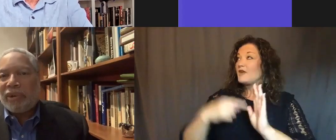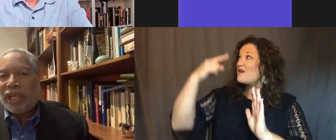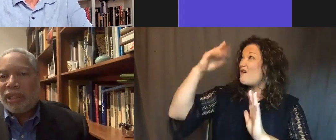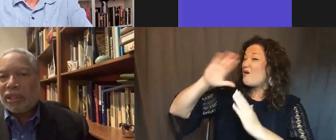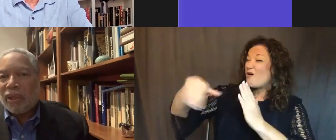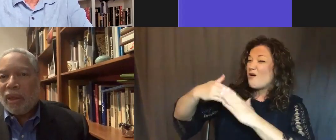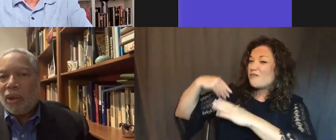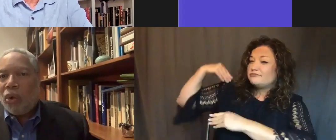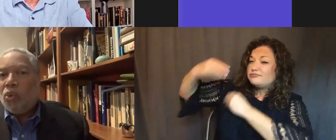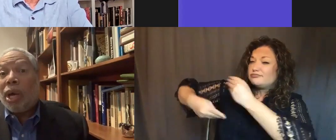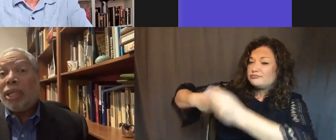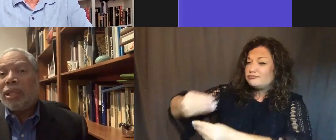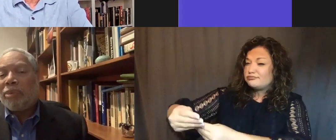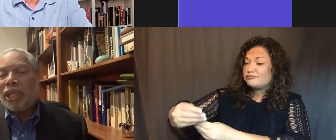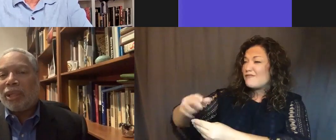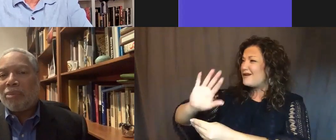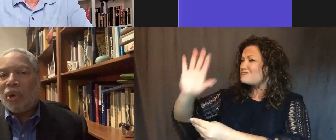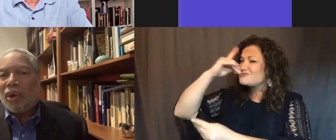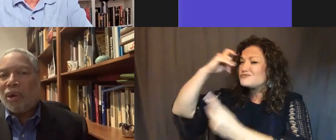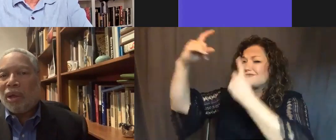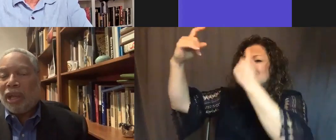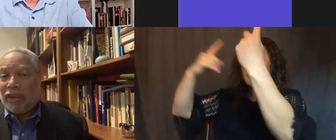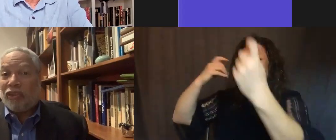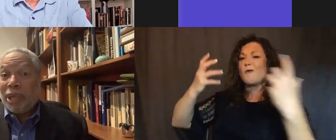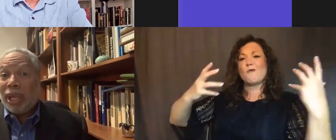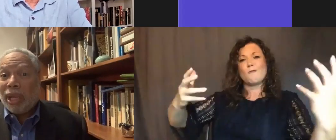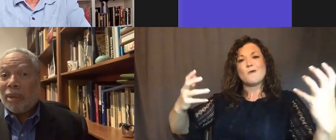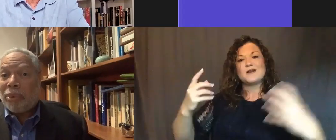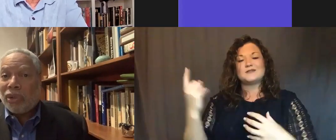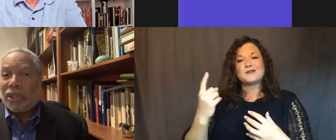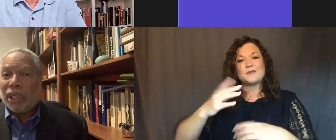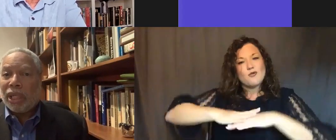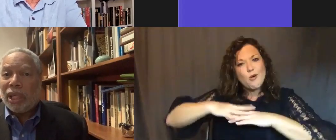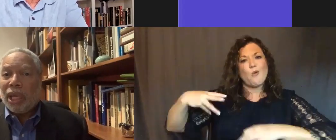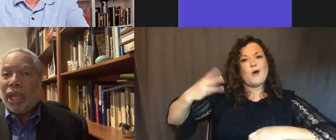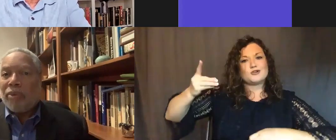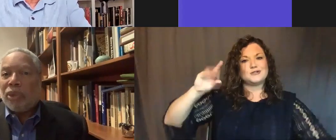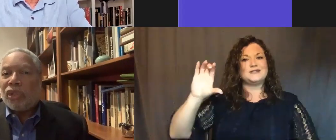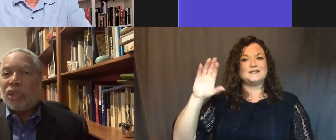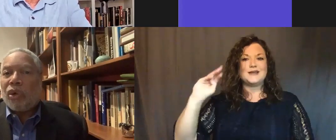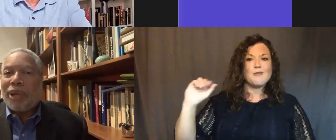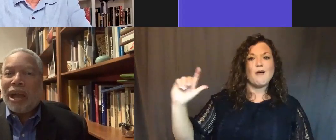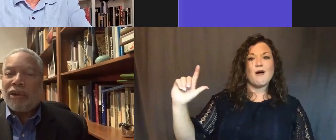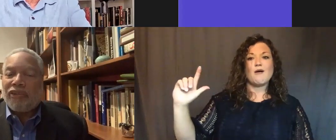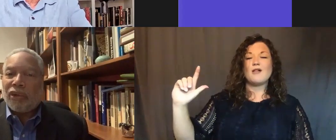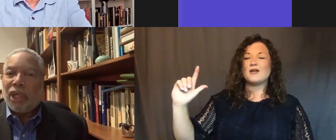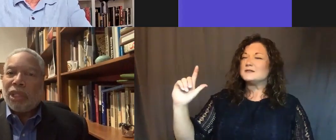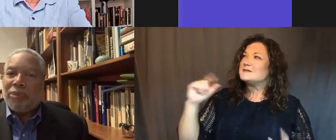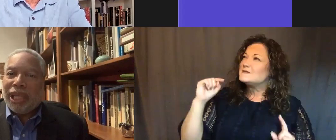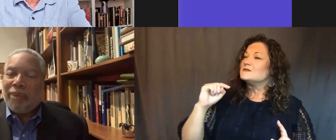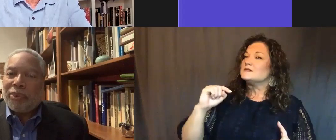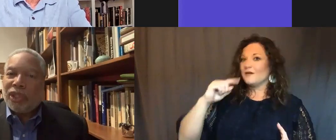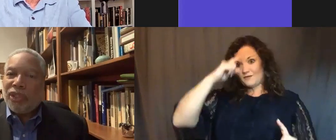those generations who wanted something on the mall. And for me, personally, it was so powerful